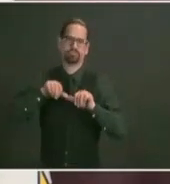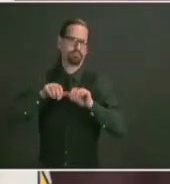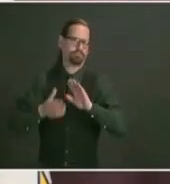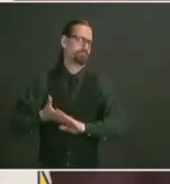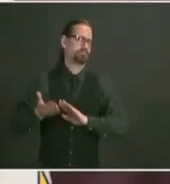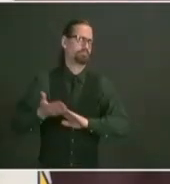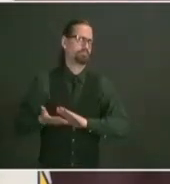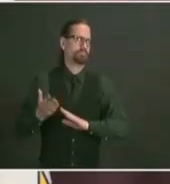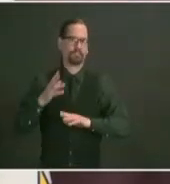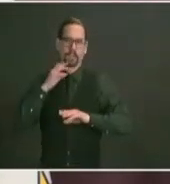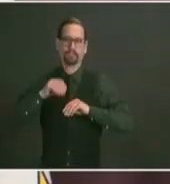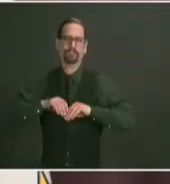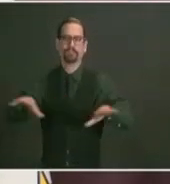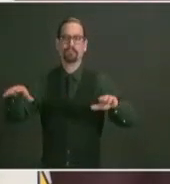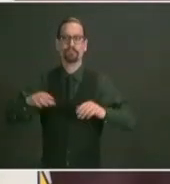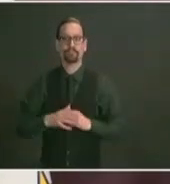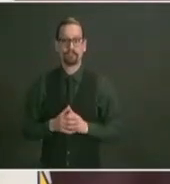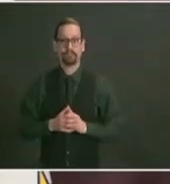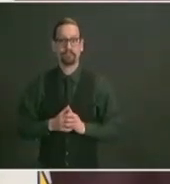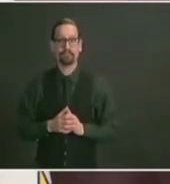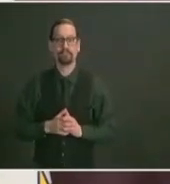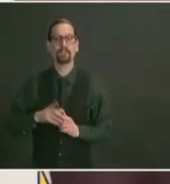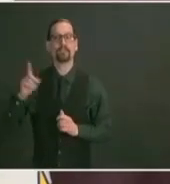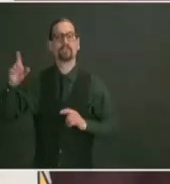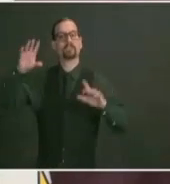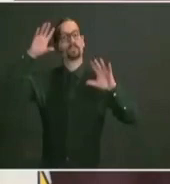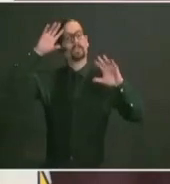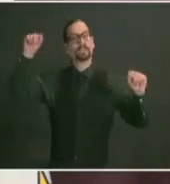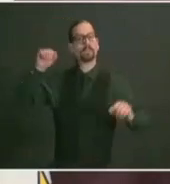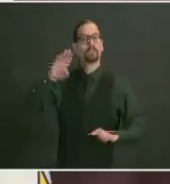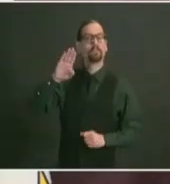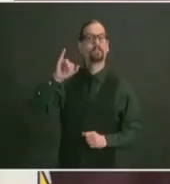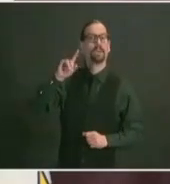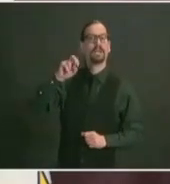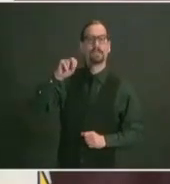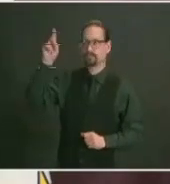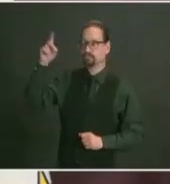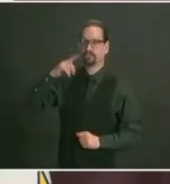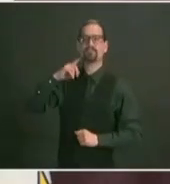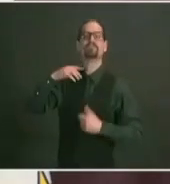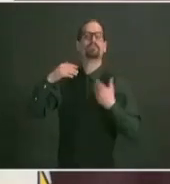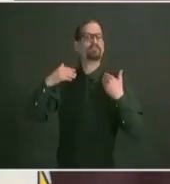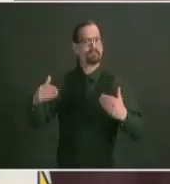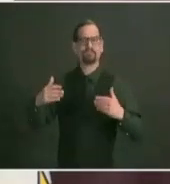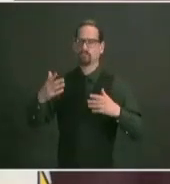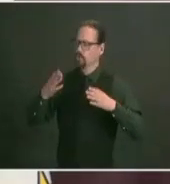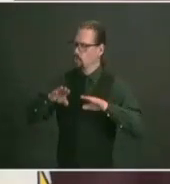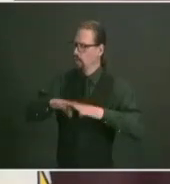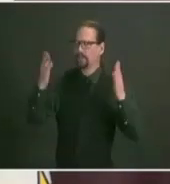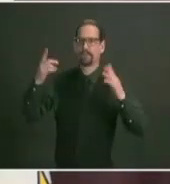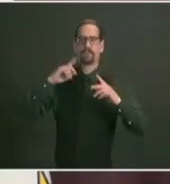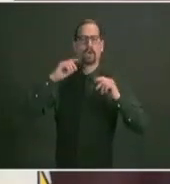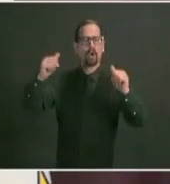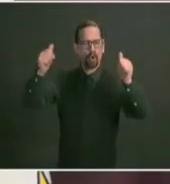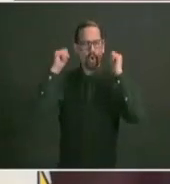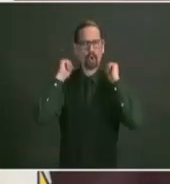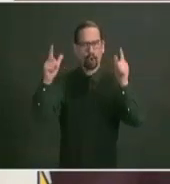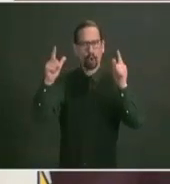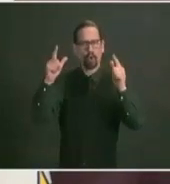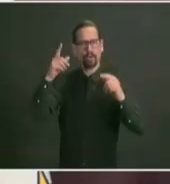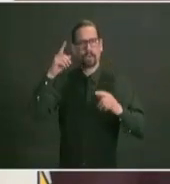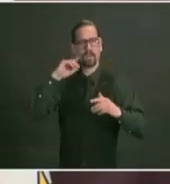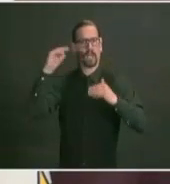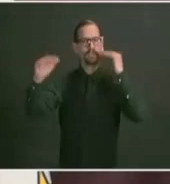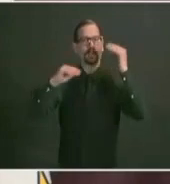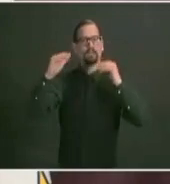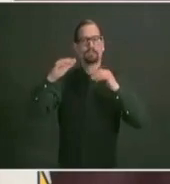biden's charge to states to open eligibility to all adults by may first and it's great